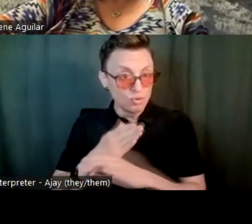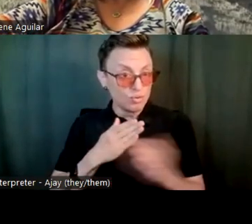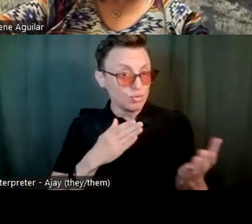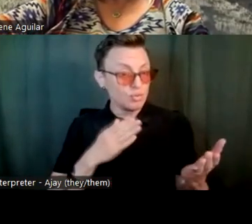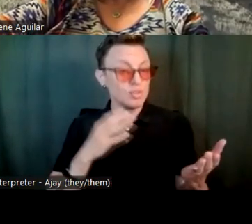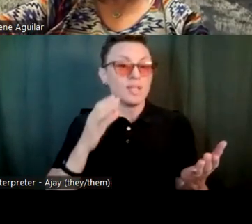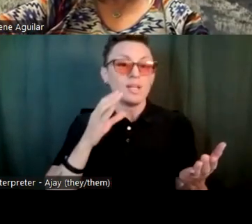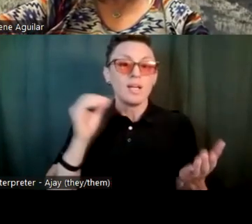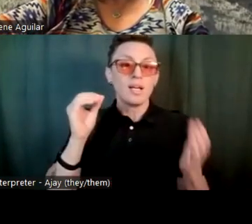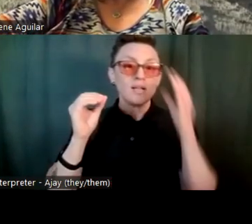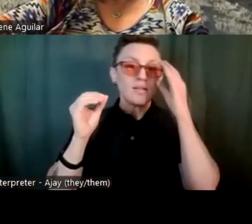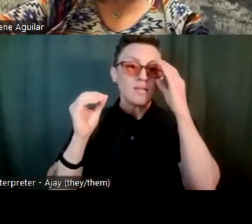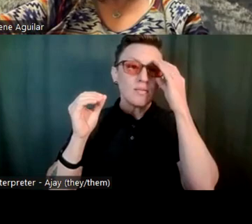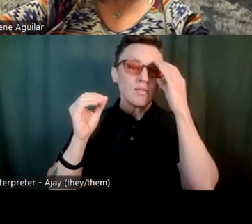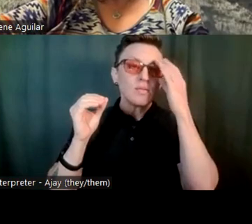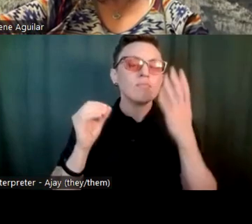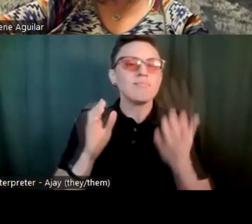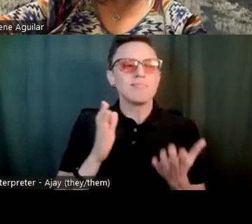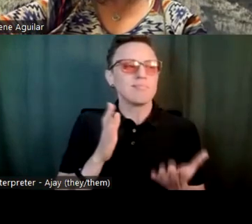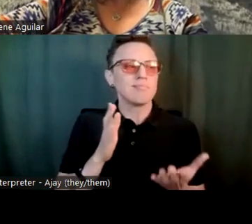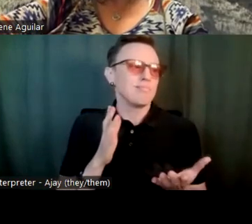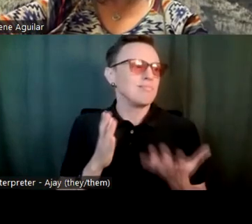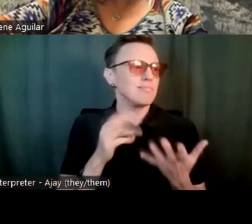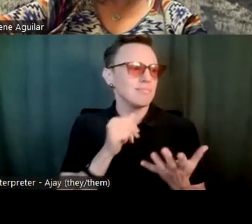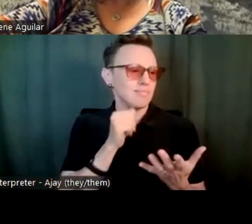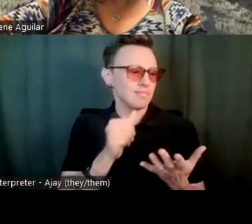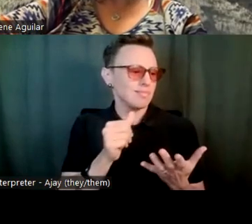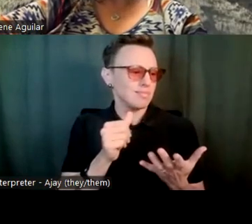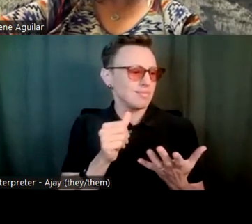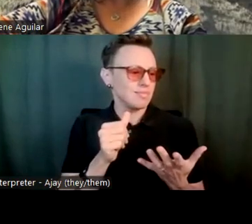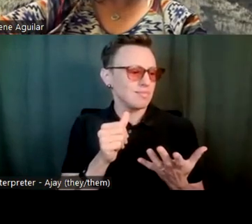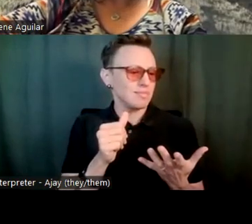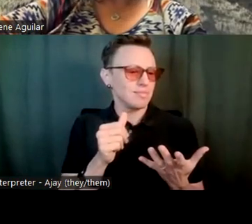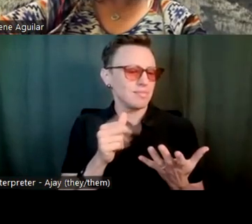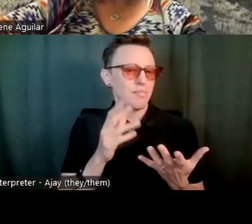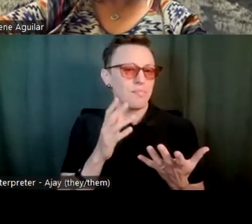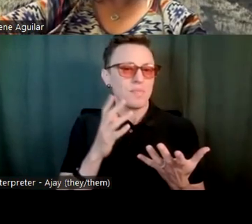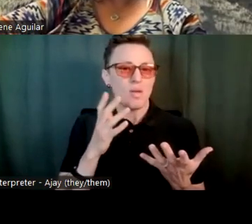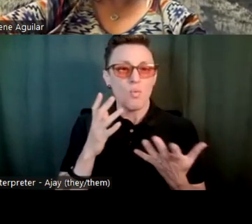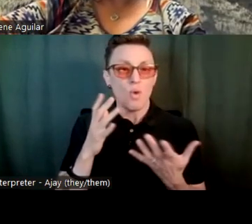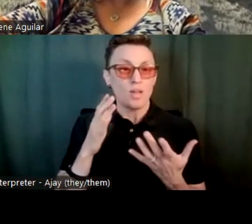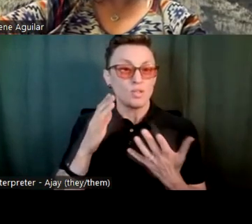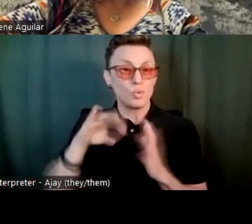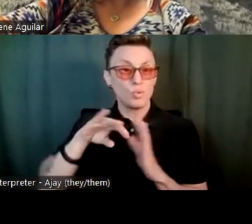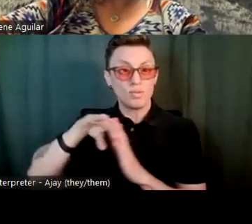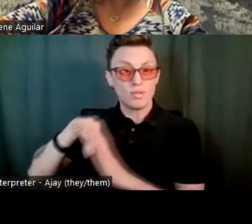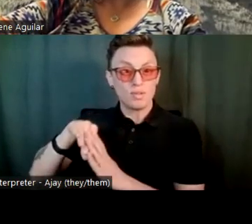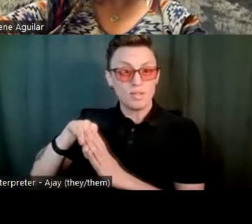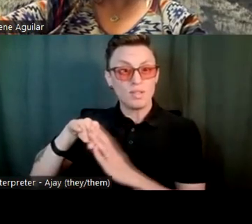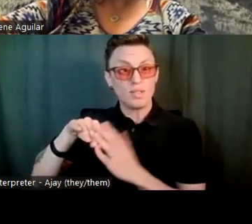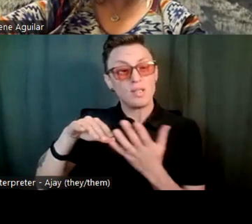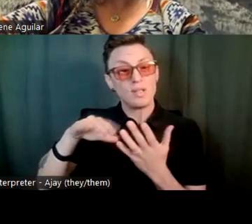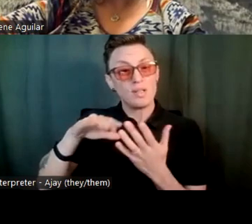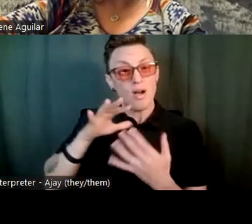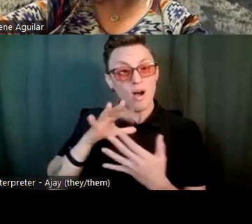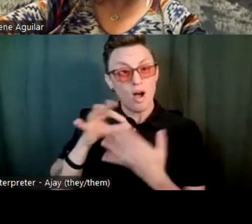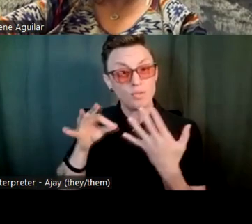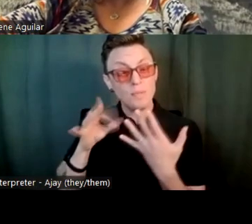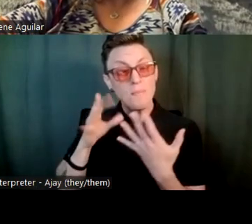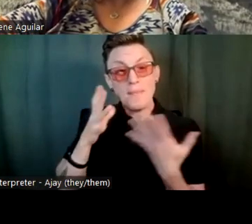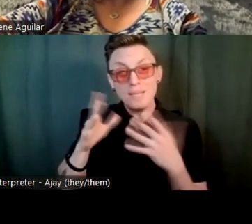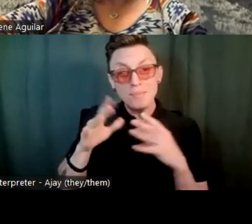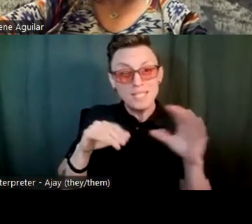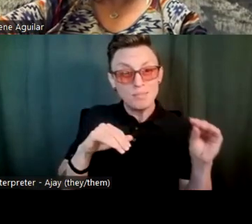and I wouldn't, I guess I wouldn't rule out the possibility that you might want to choose to move to a different school,